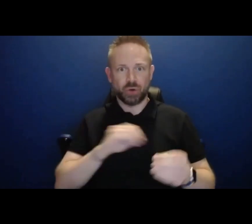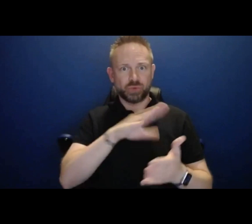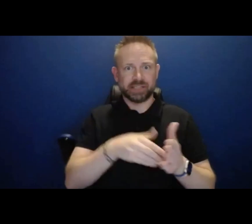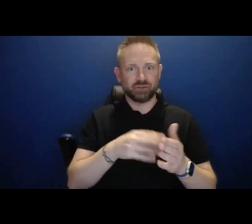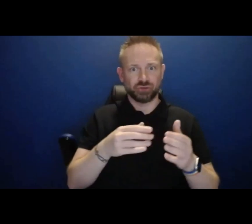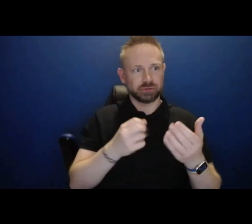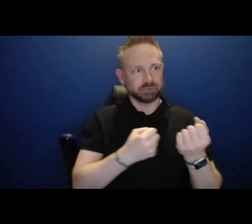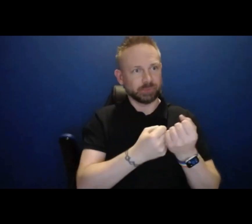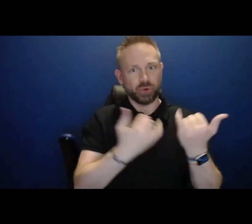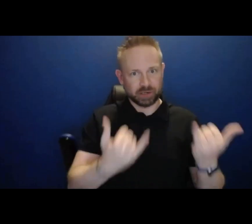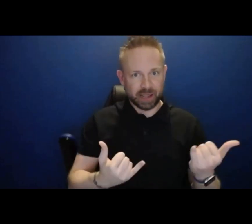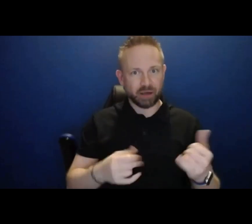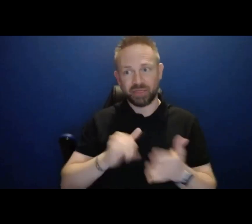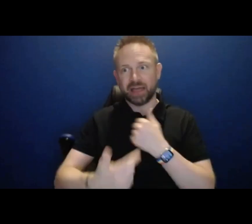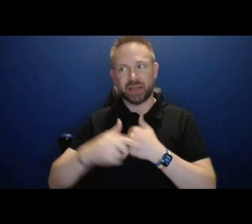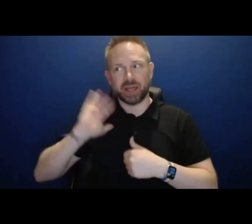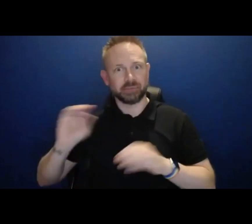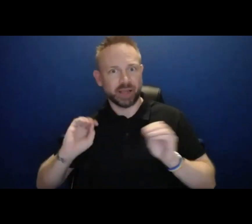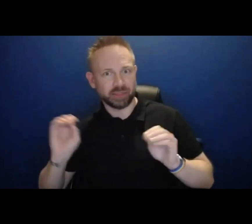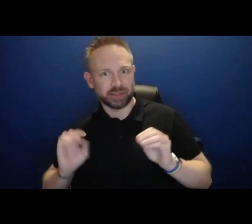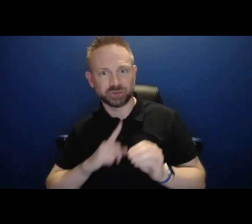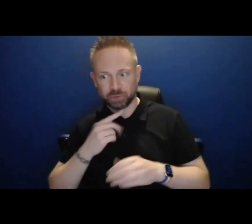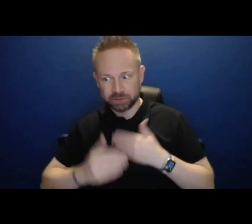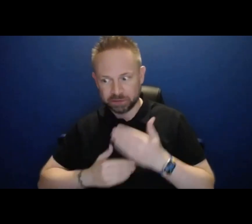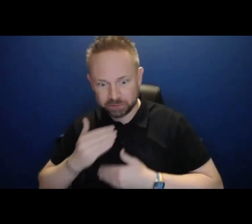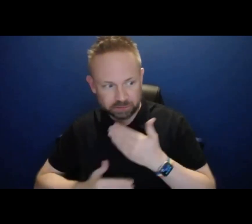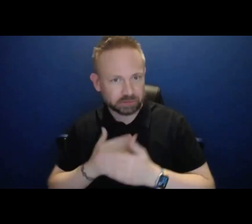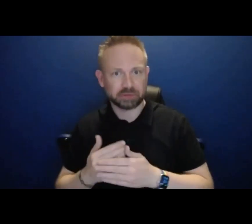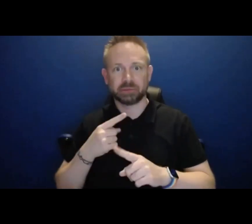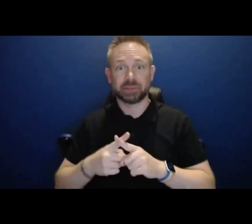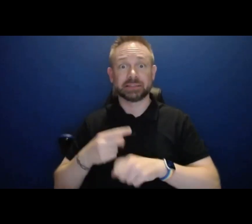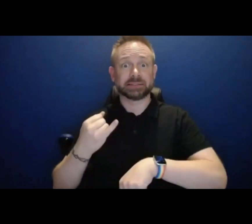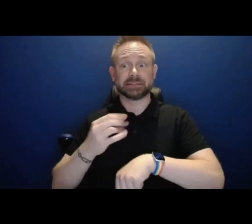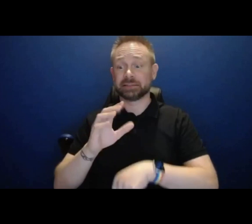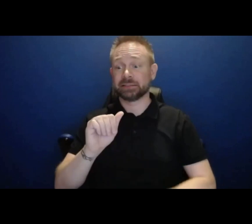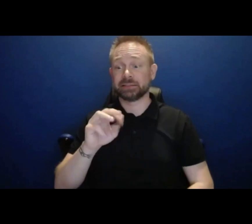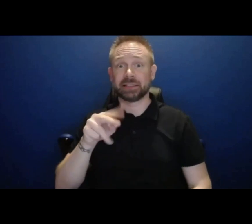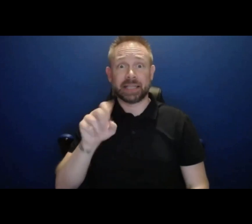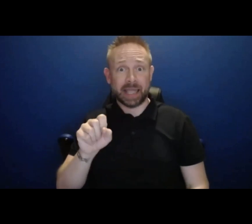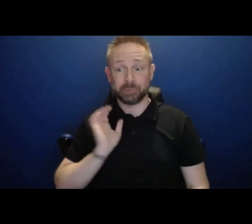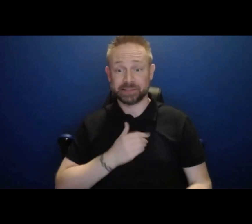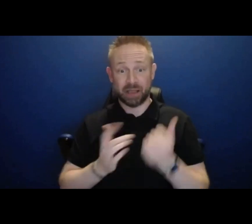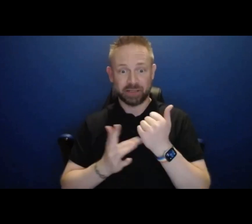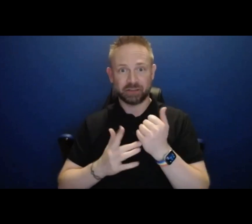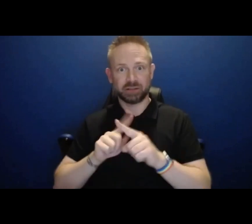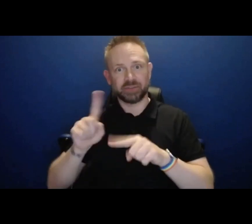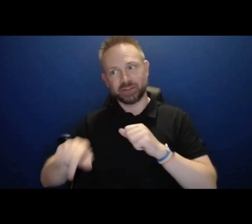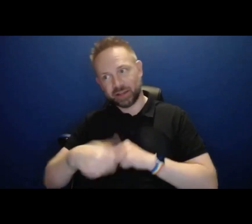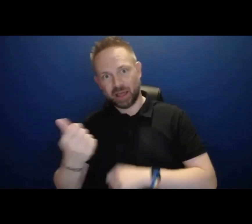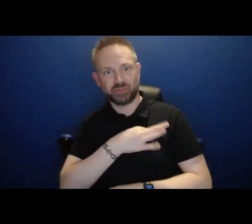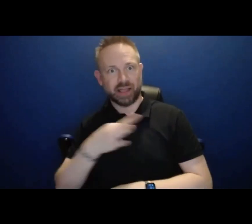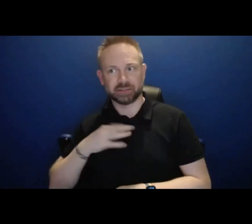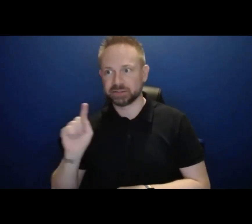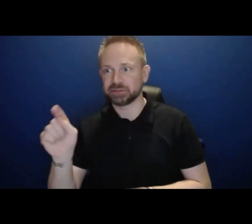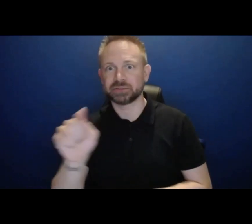that we do now. And we didn't have anyone else on campus using the same technology. So we kind of felt we were on our own or